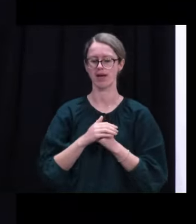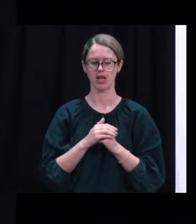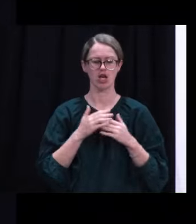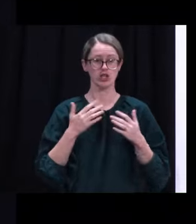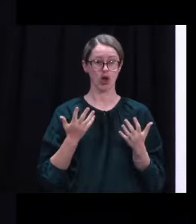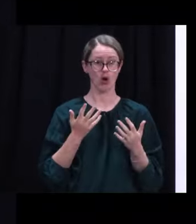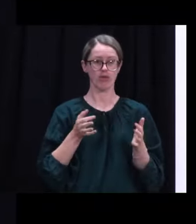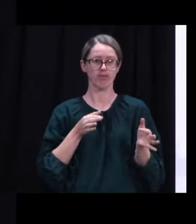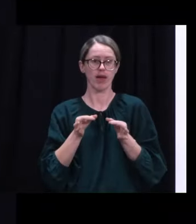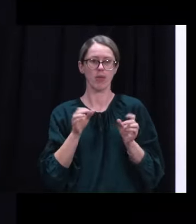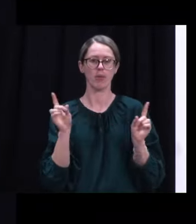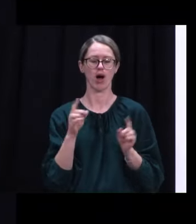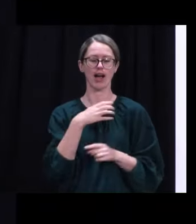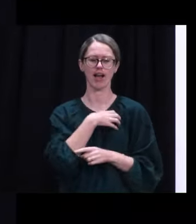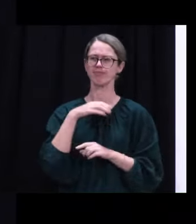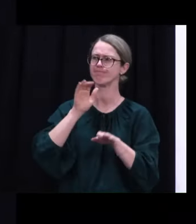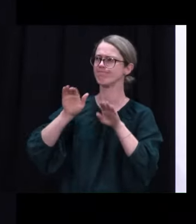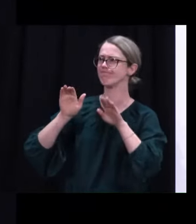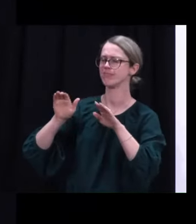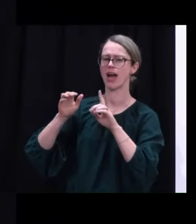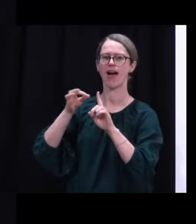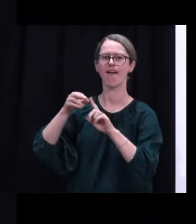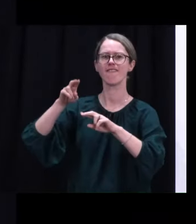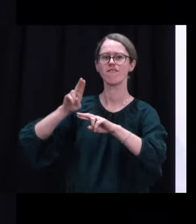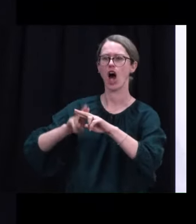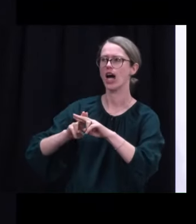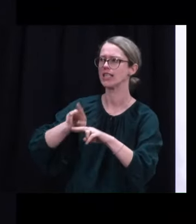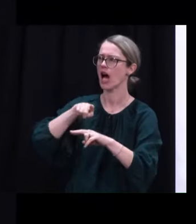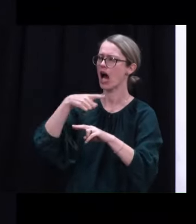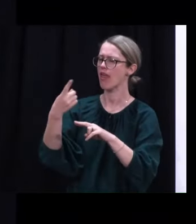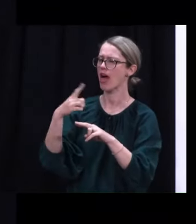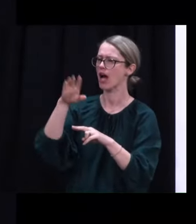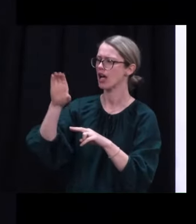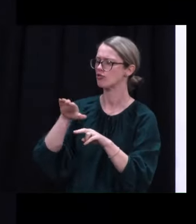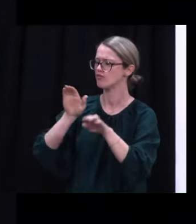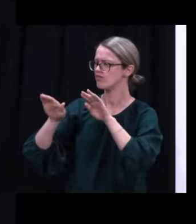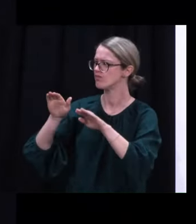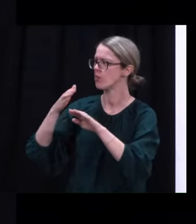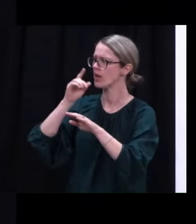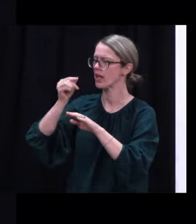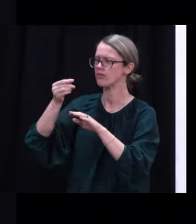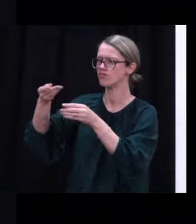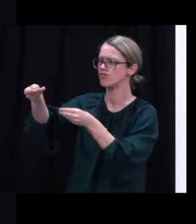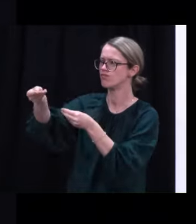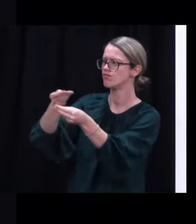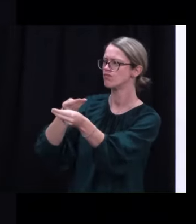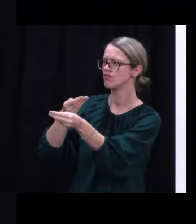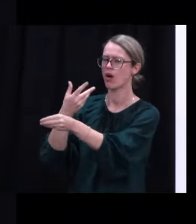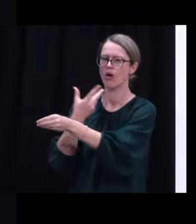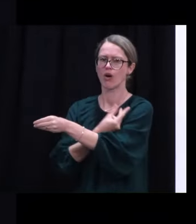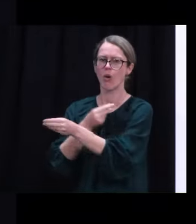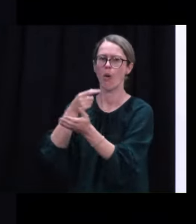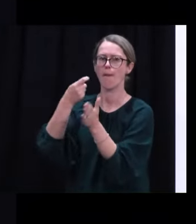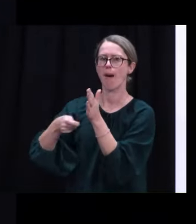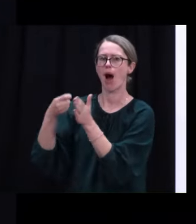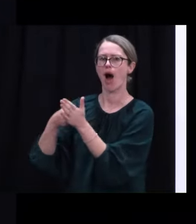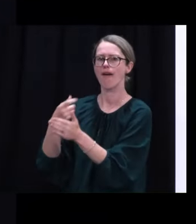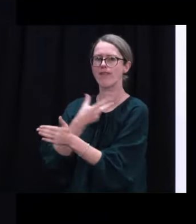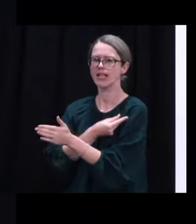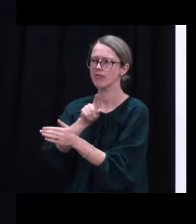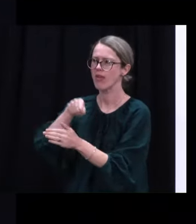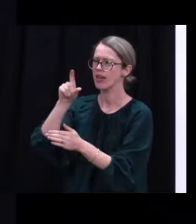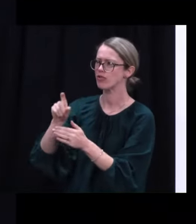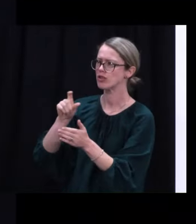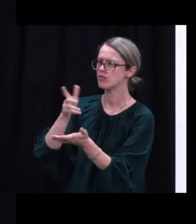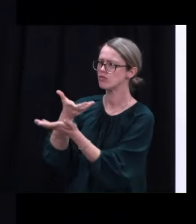reached out to Pfizer and overseas partners to see if we could bring forward orders or purchase vaccines from other countries.